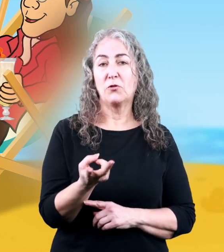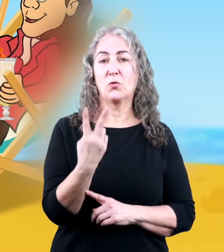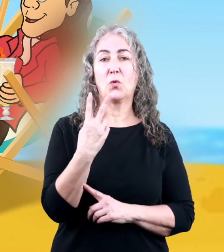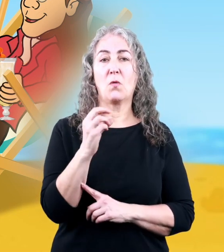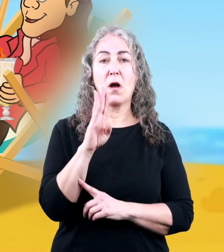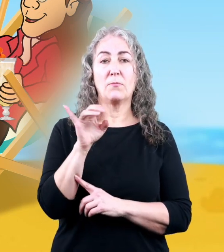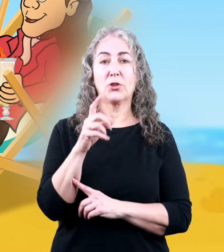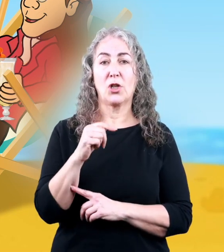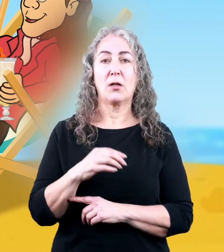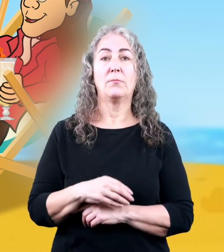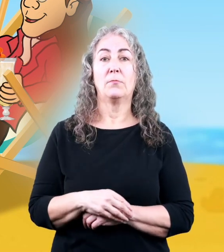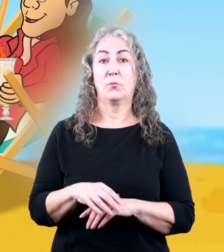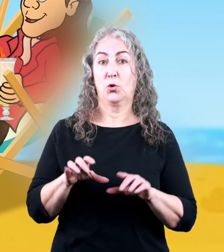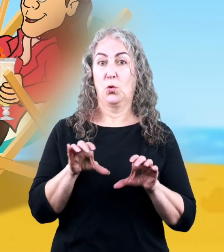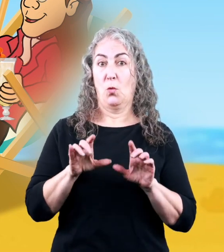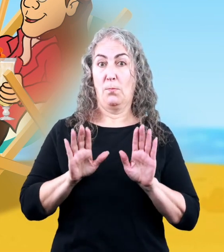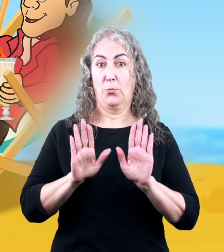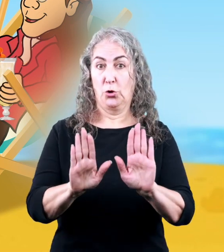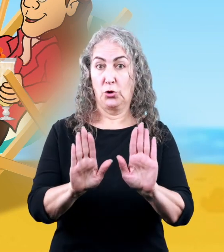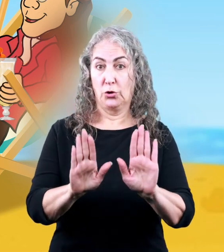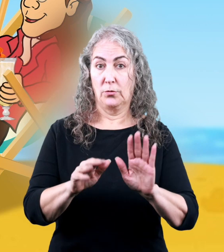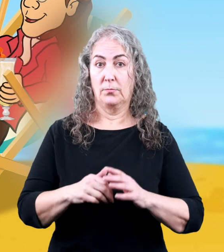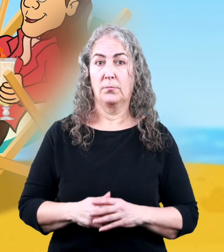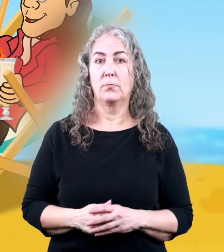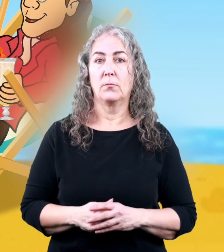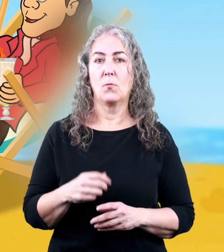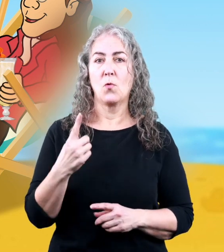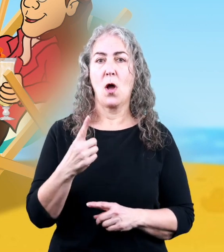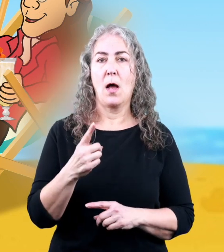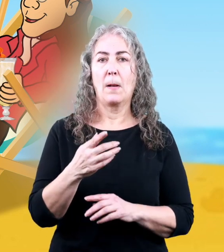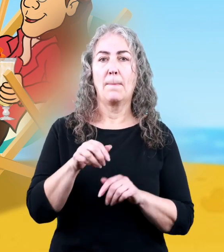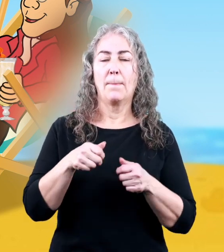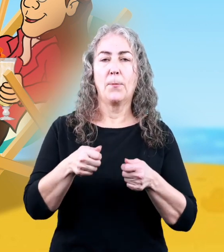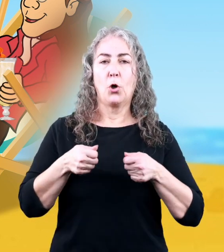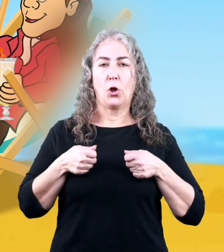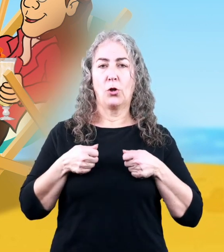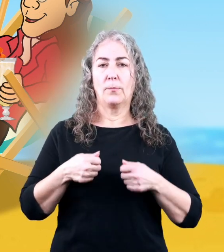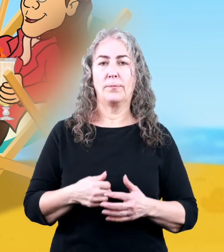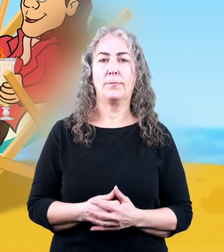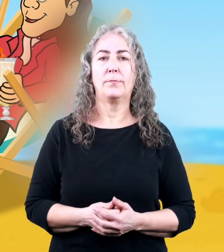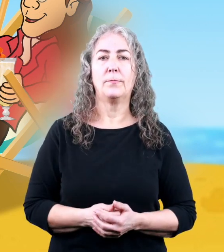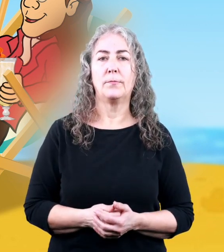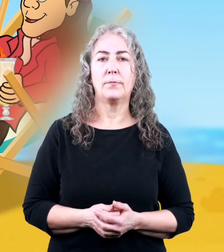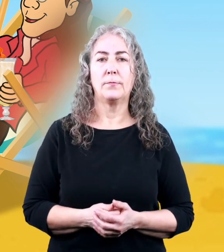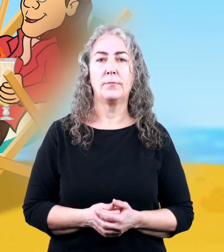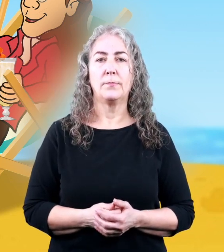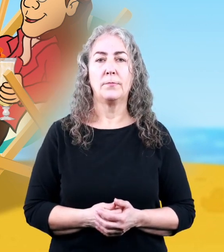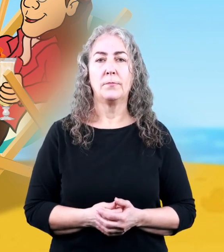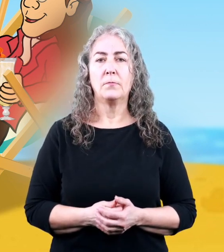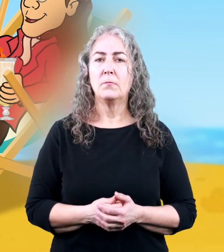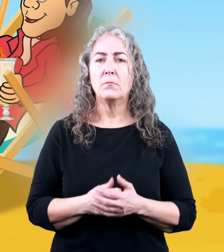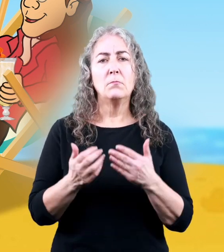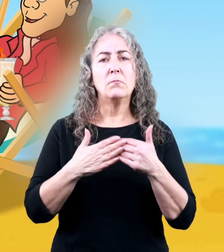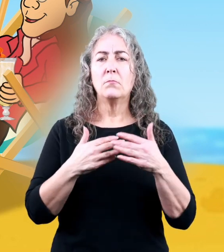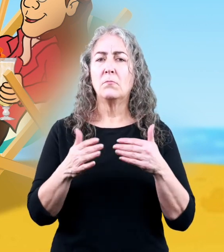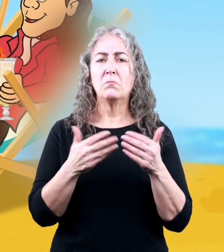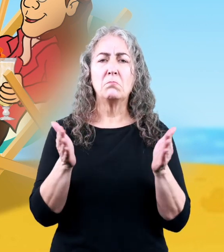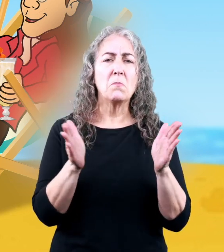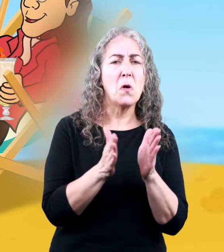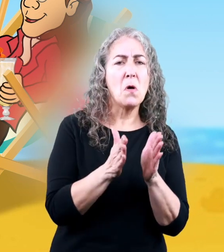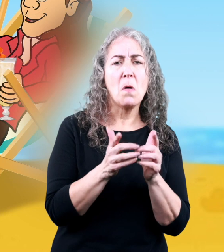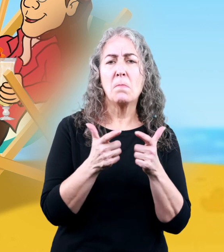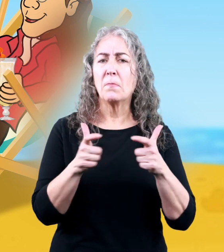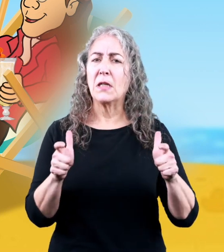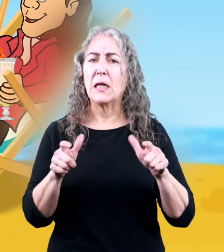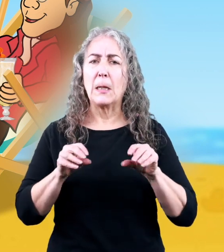you have two objects, one is doing the pushing, and one is doing the pulling, no matter